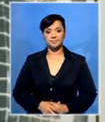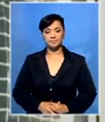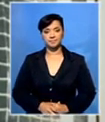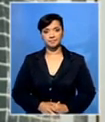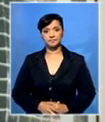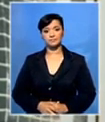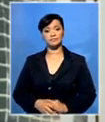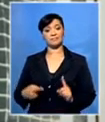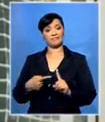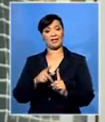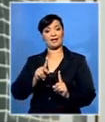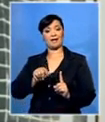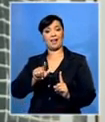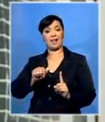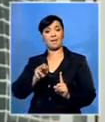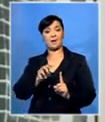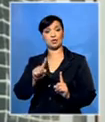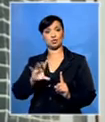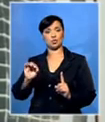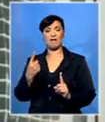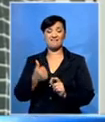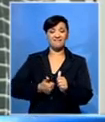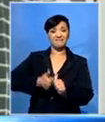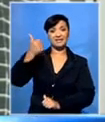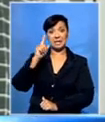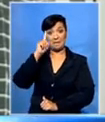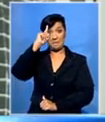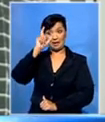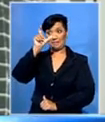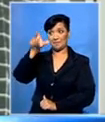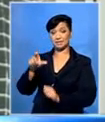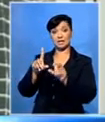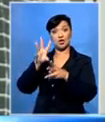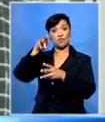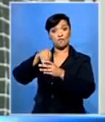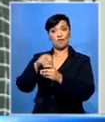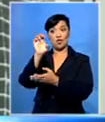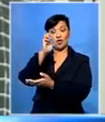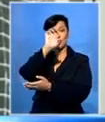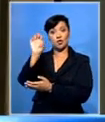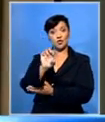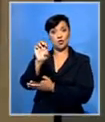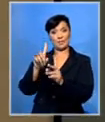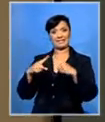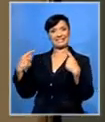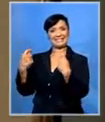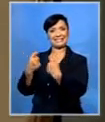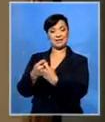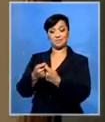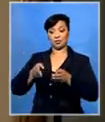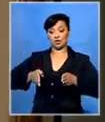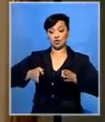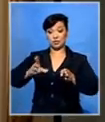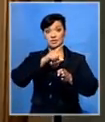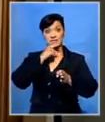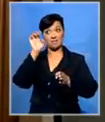Steve Kalamazoo Makone, the first black South African to play in Europe and have a street named after him in a foreign country.